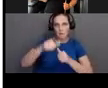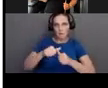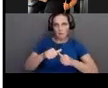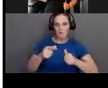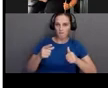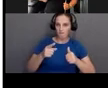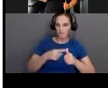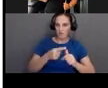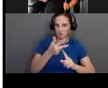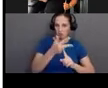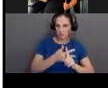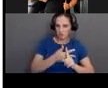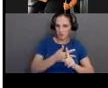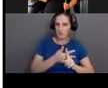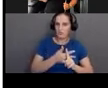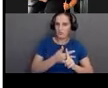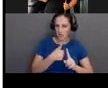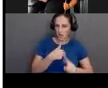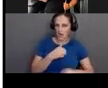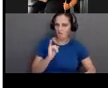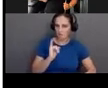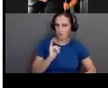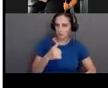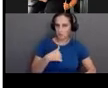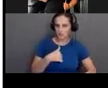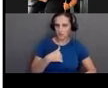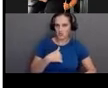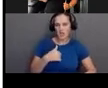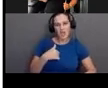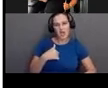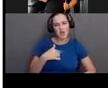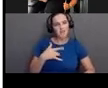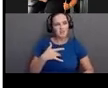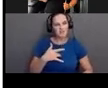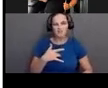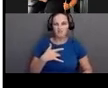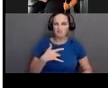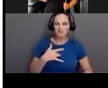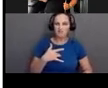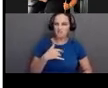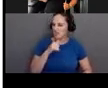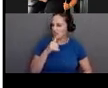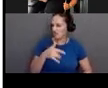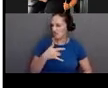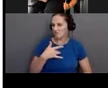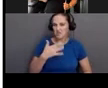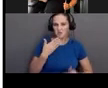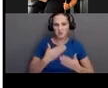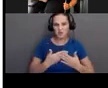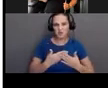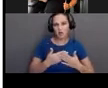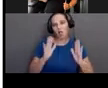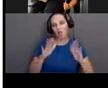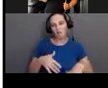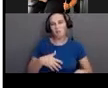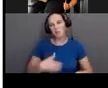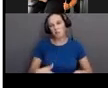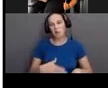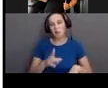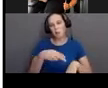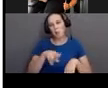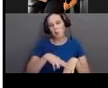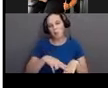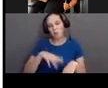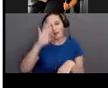And I remember thinking, oh, I kind of just don't feel that great. But I remember thinking, I'm pregnant. That's kind of normal. You know, I'm in the